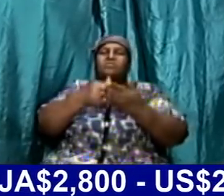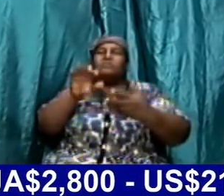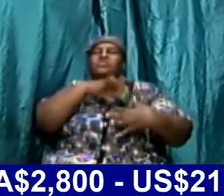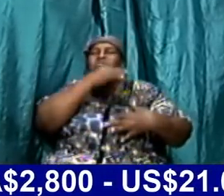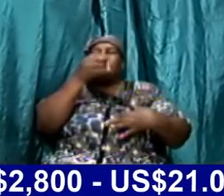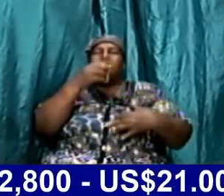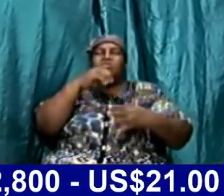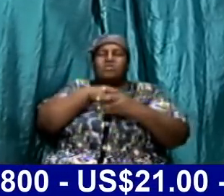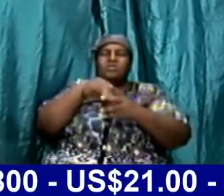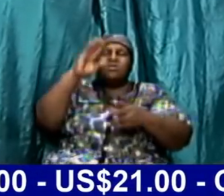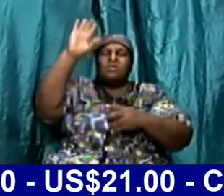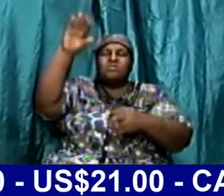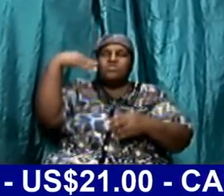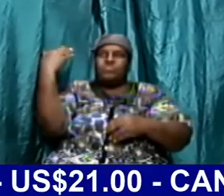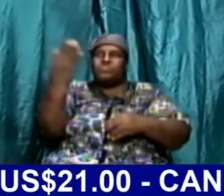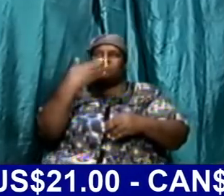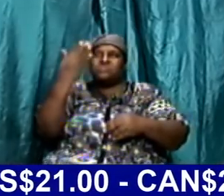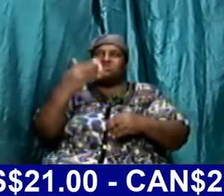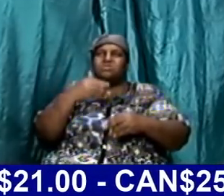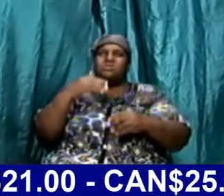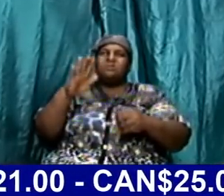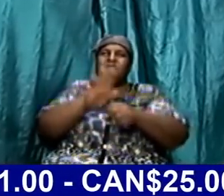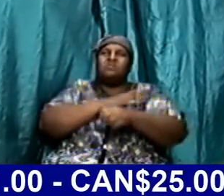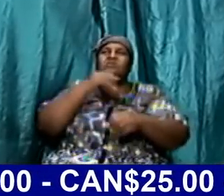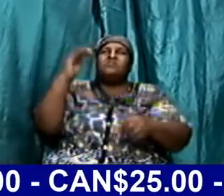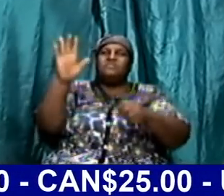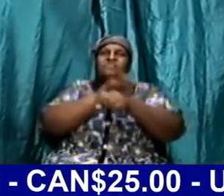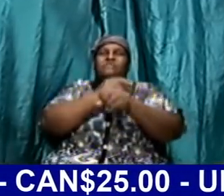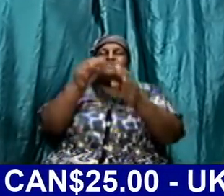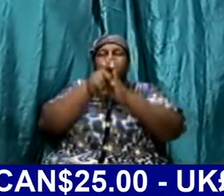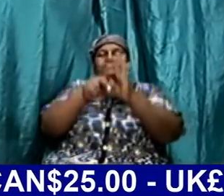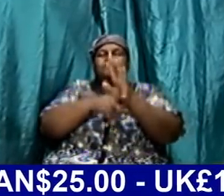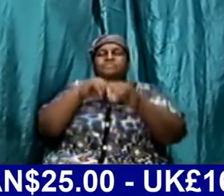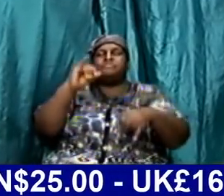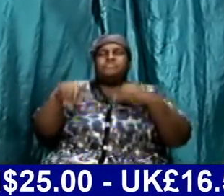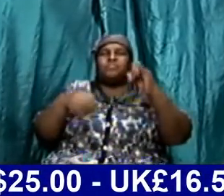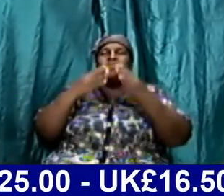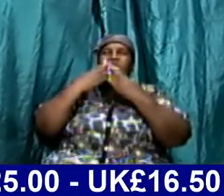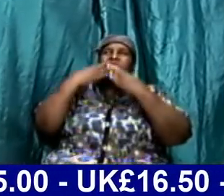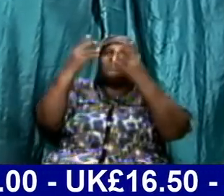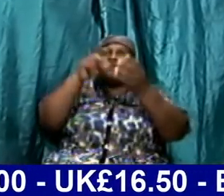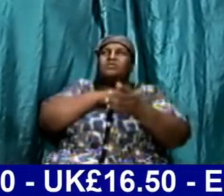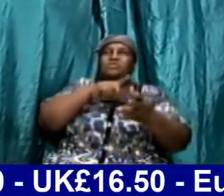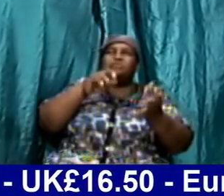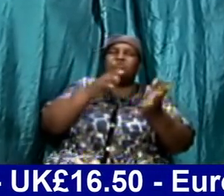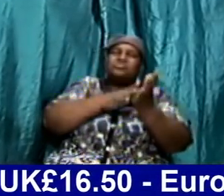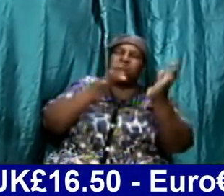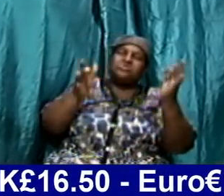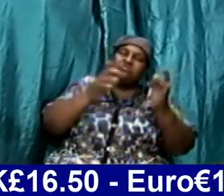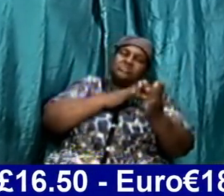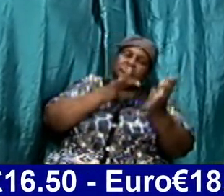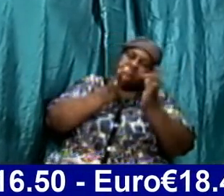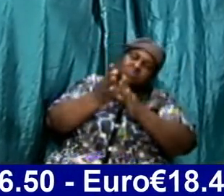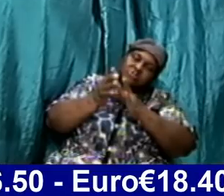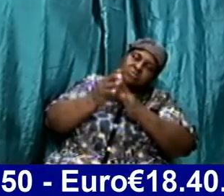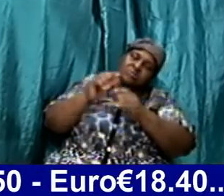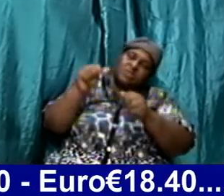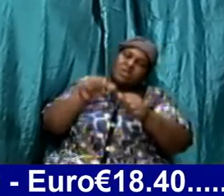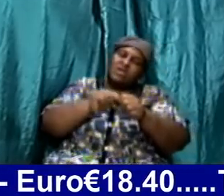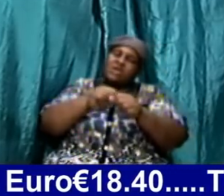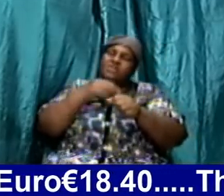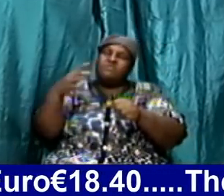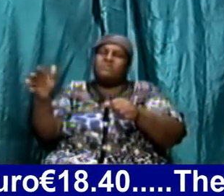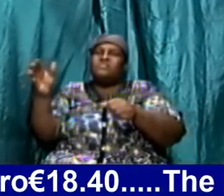presence and in your presence there is fullness of joy we thank you Lord Jesus that everything in the Old Testament is fulfilled